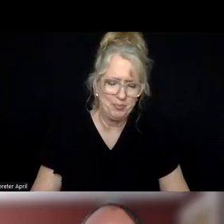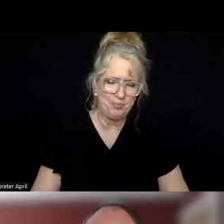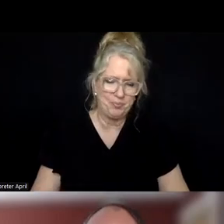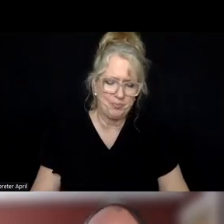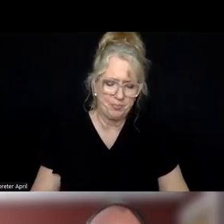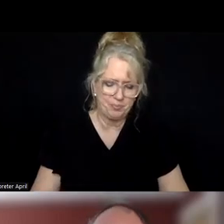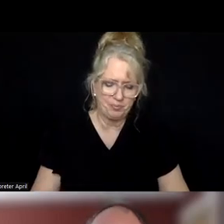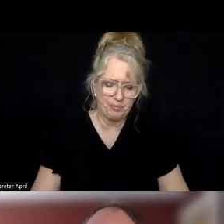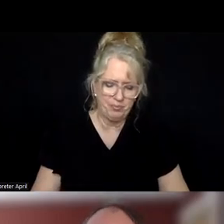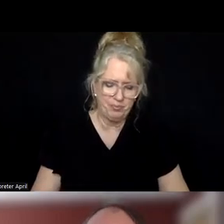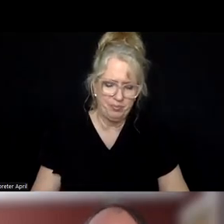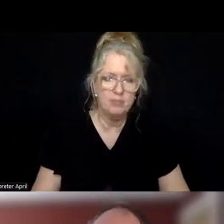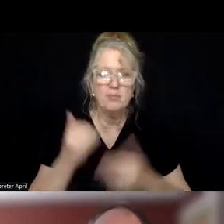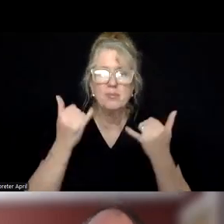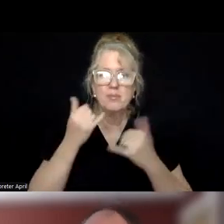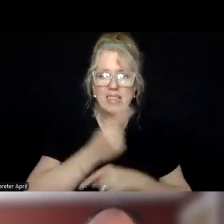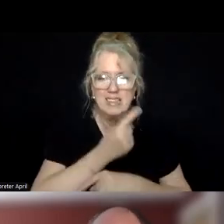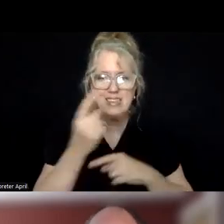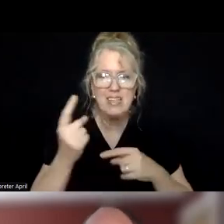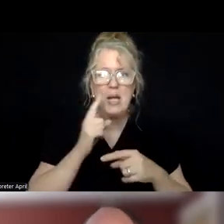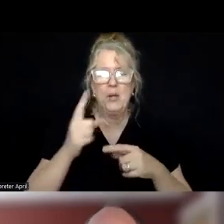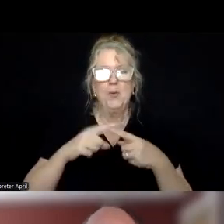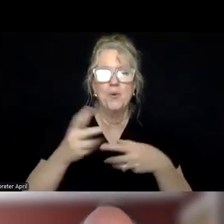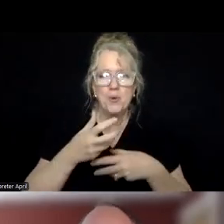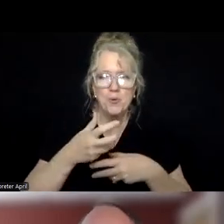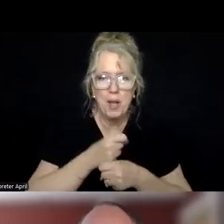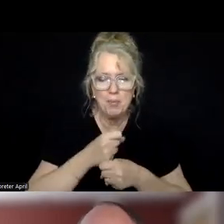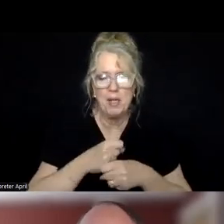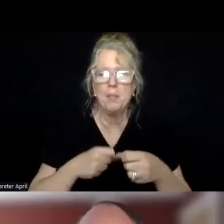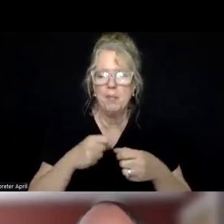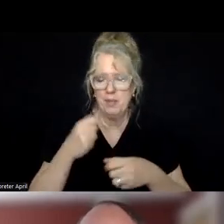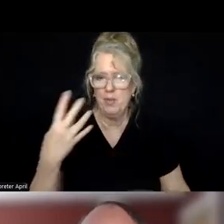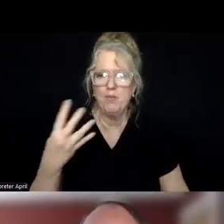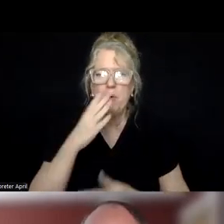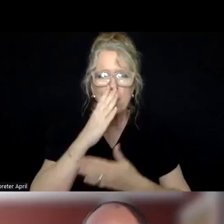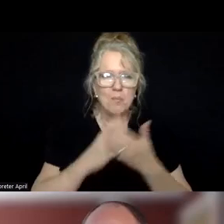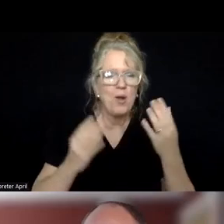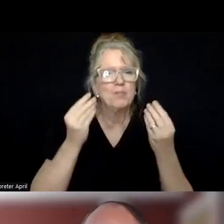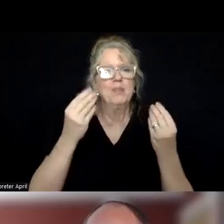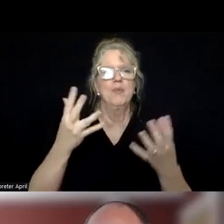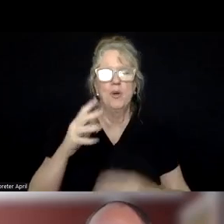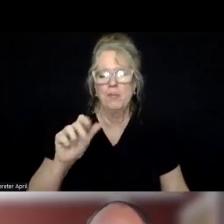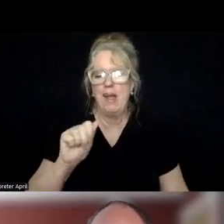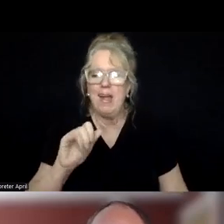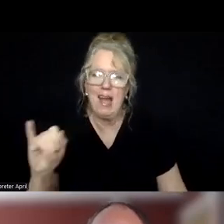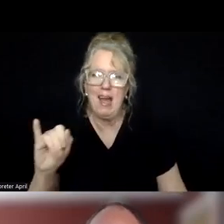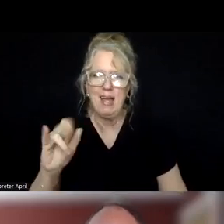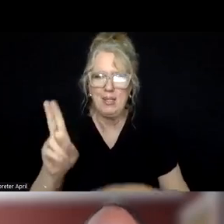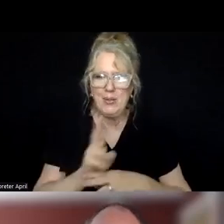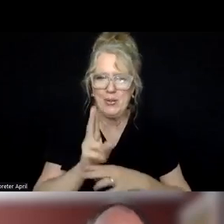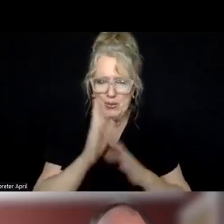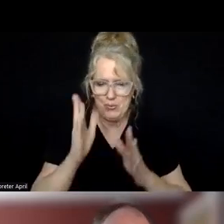we are wrapping up a quick four-part series on how to be an informed AI consumer. Uh,